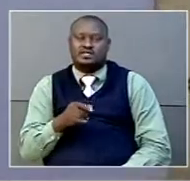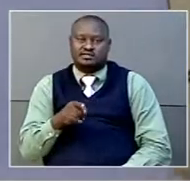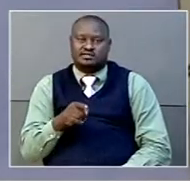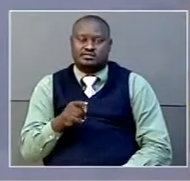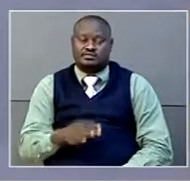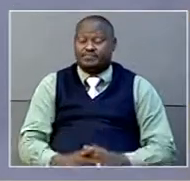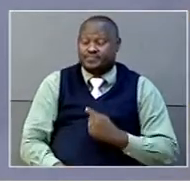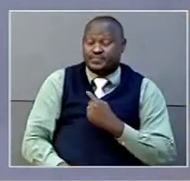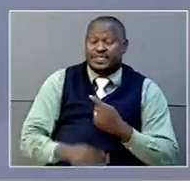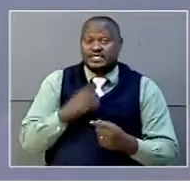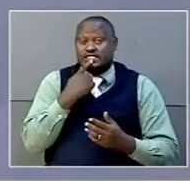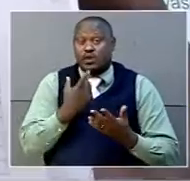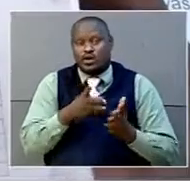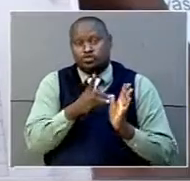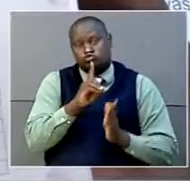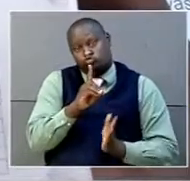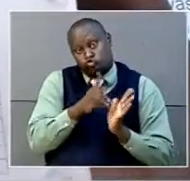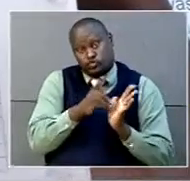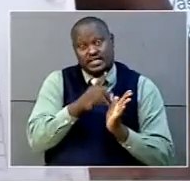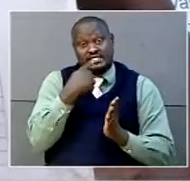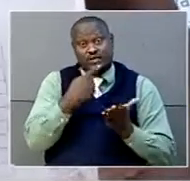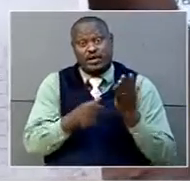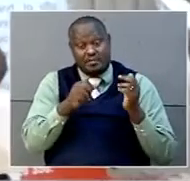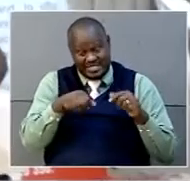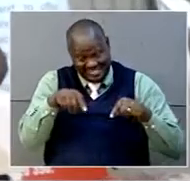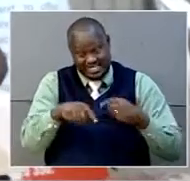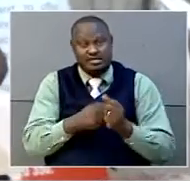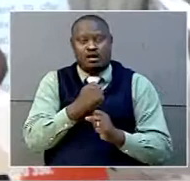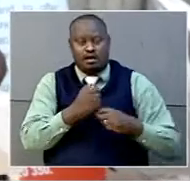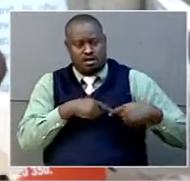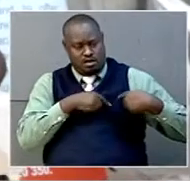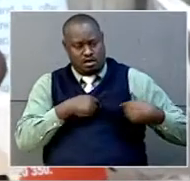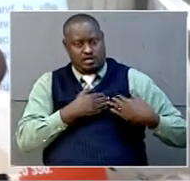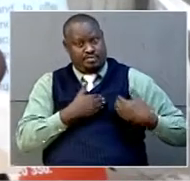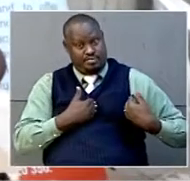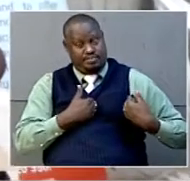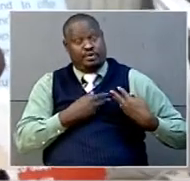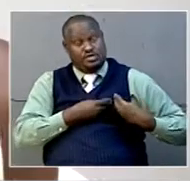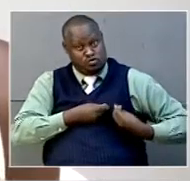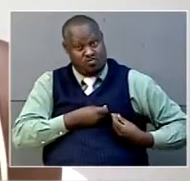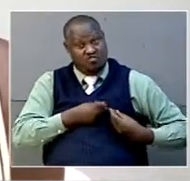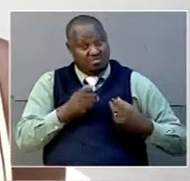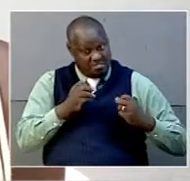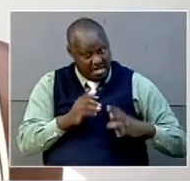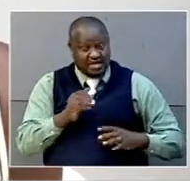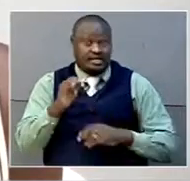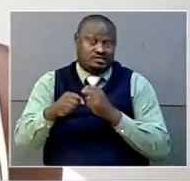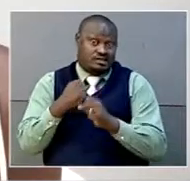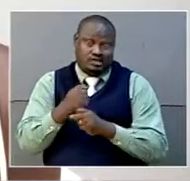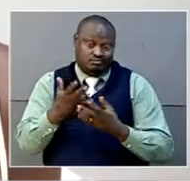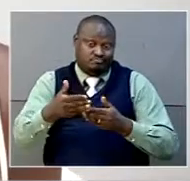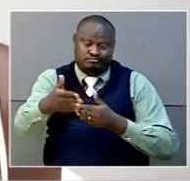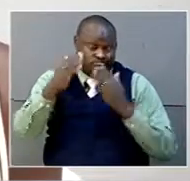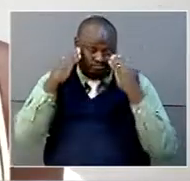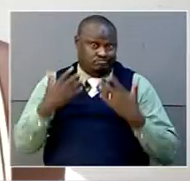She says doctors recommended that she gets operated this year to avoid what may happen in future. She says doctors that